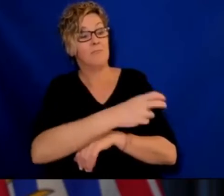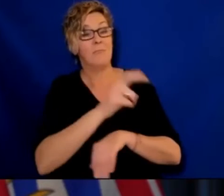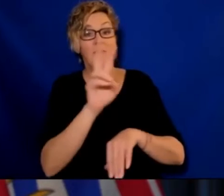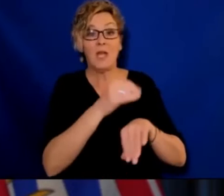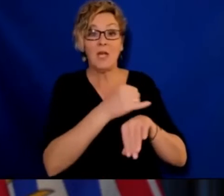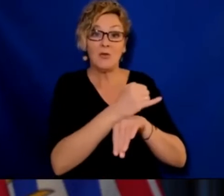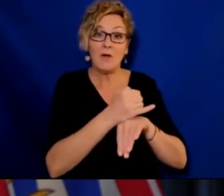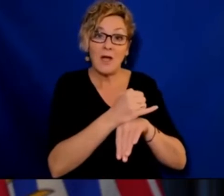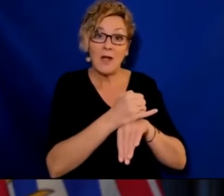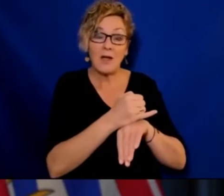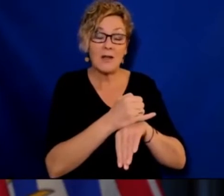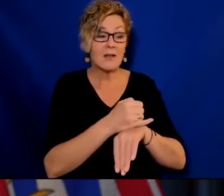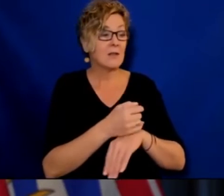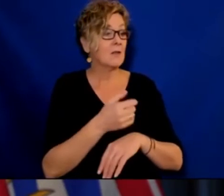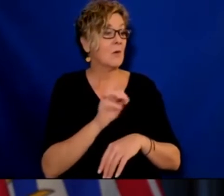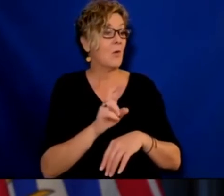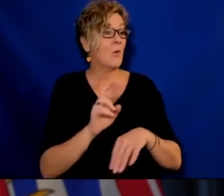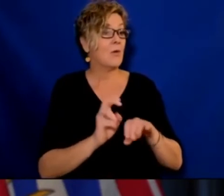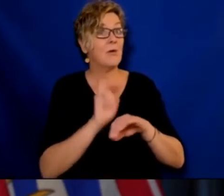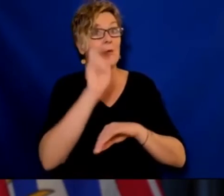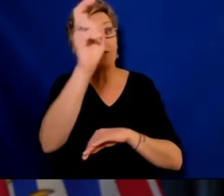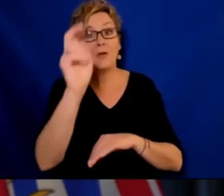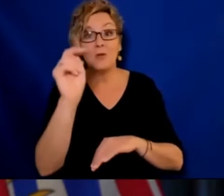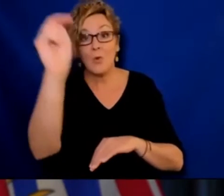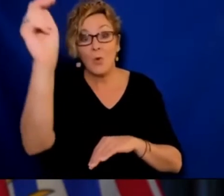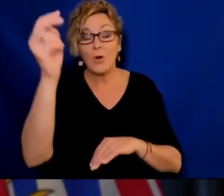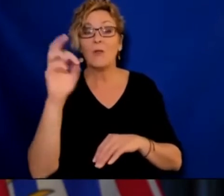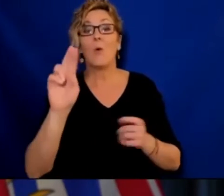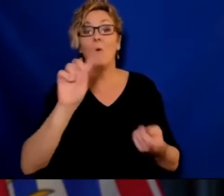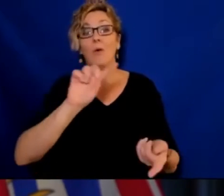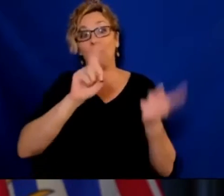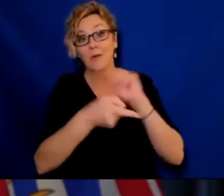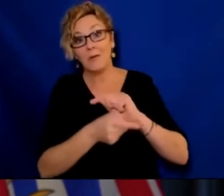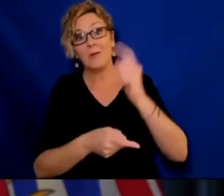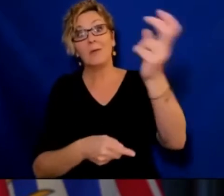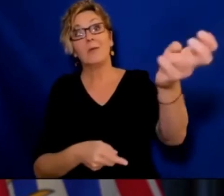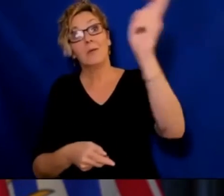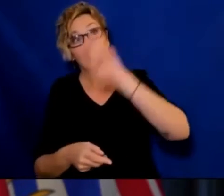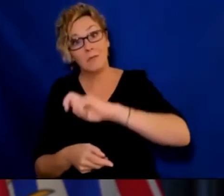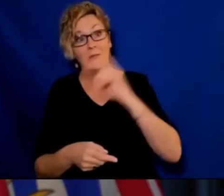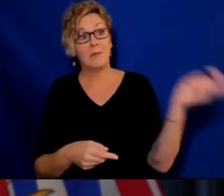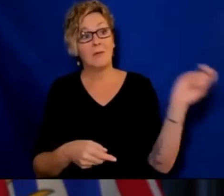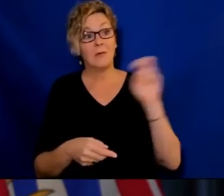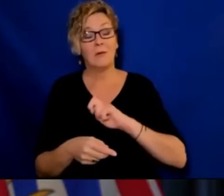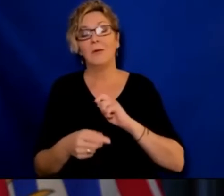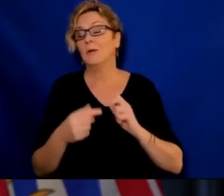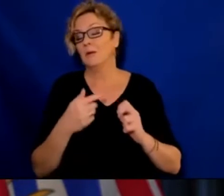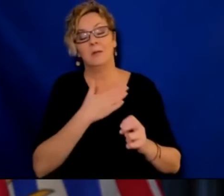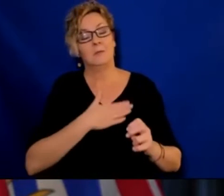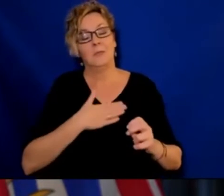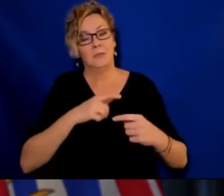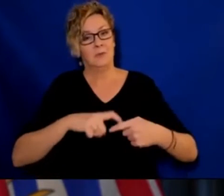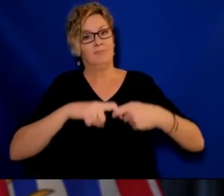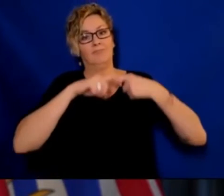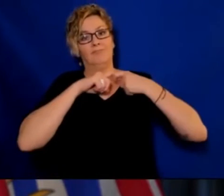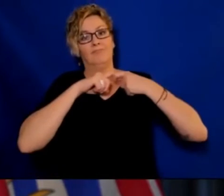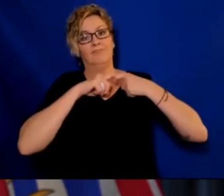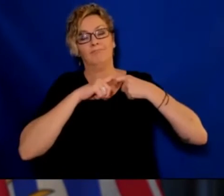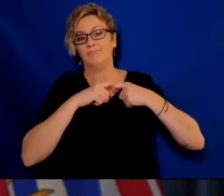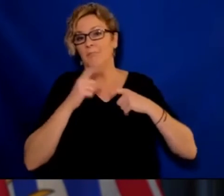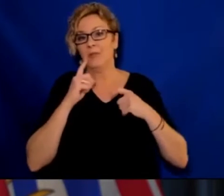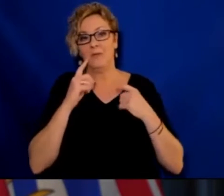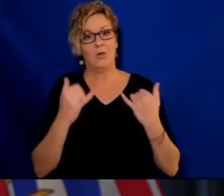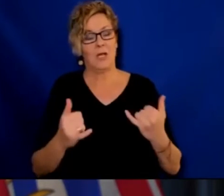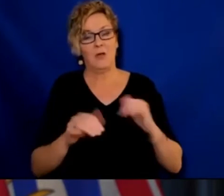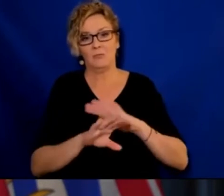We need to stay local. Stay in our communities now and take those measures which will help us bend